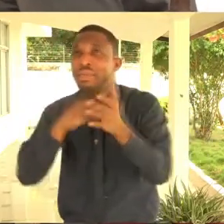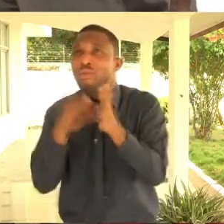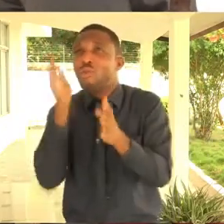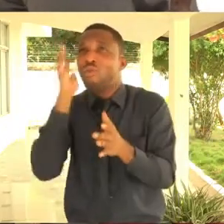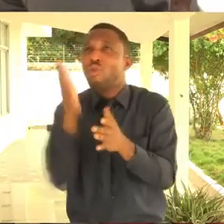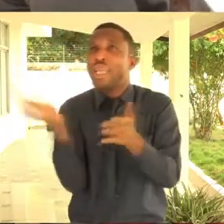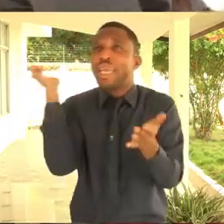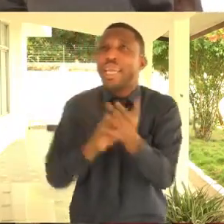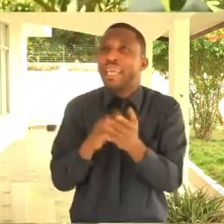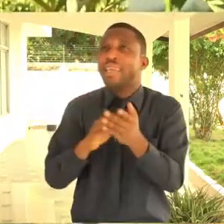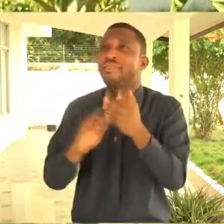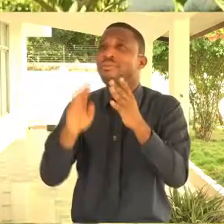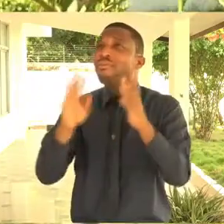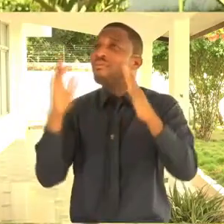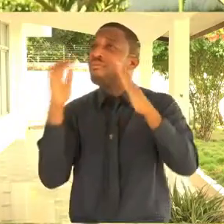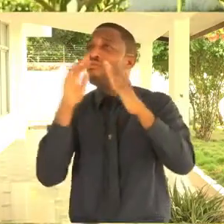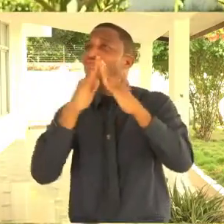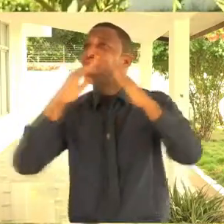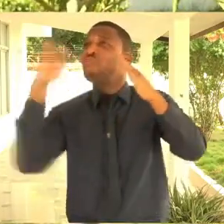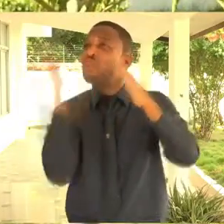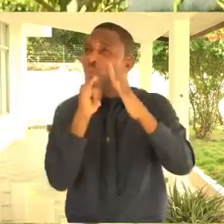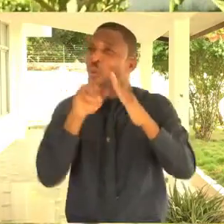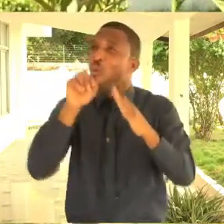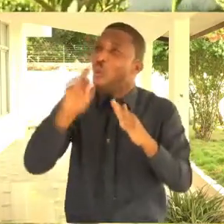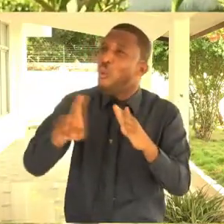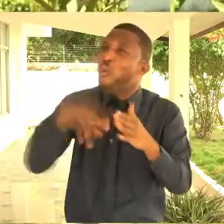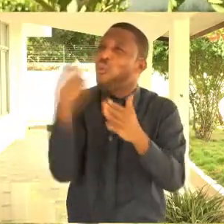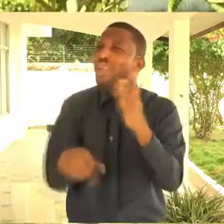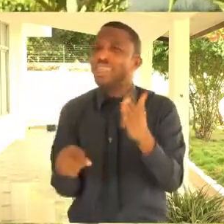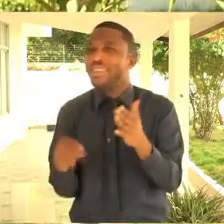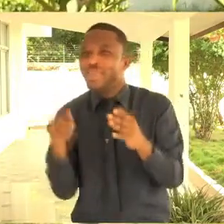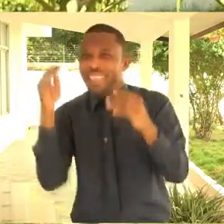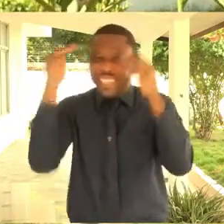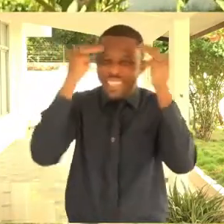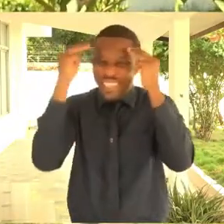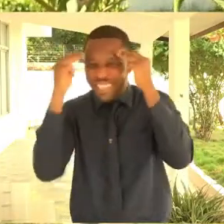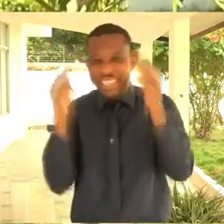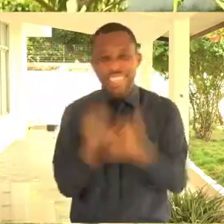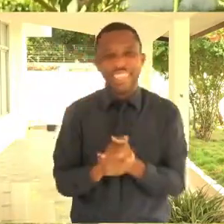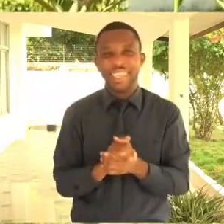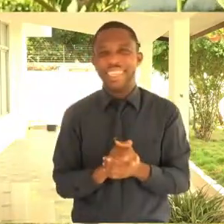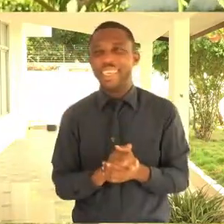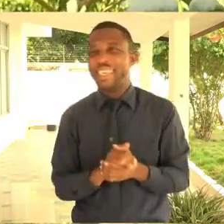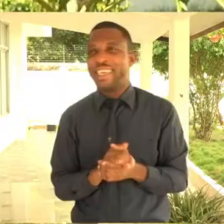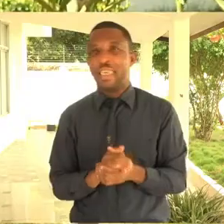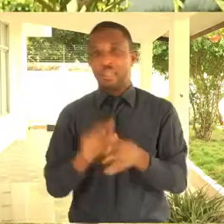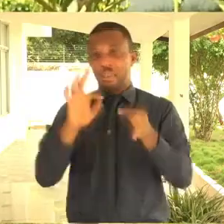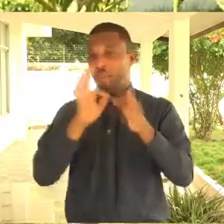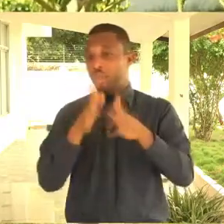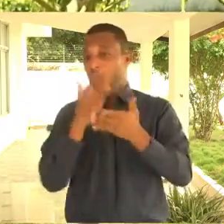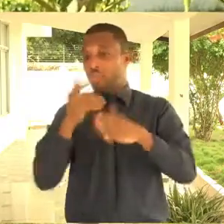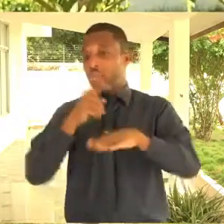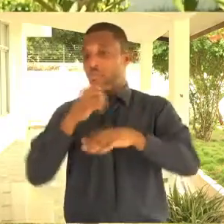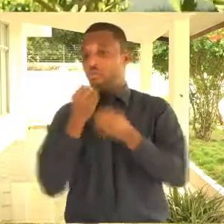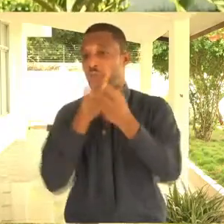possible things the president is going to say? Is there going to be an extension of a lockdown? You know, all these things. But they forget we are interpreters. Sometimes this